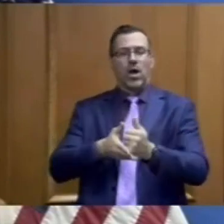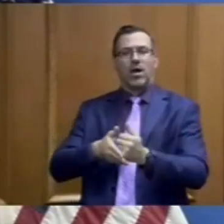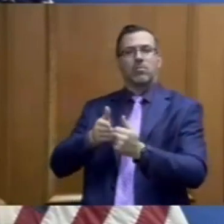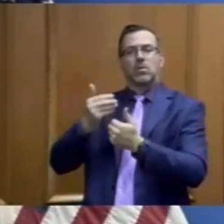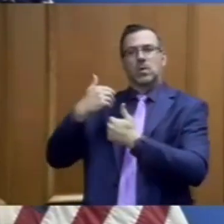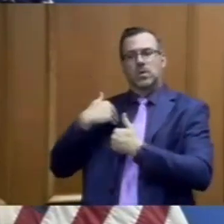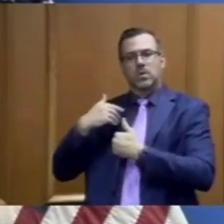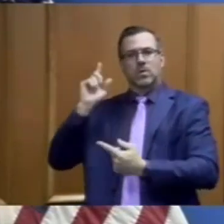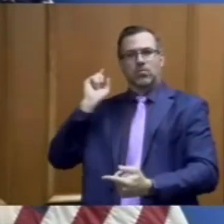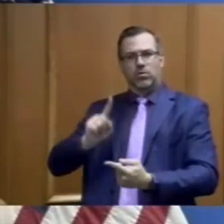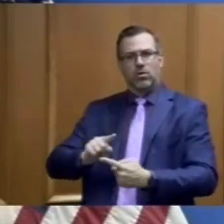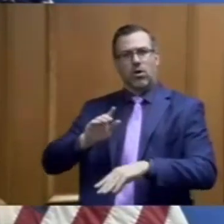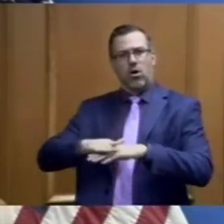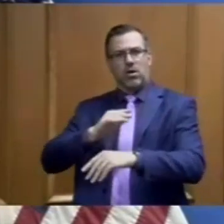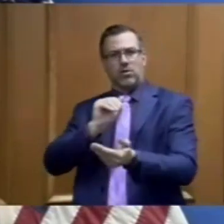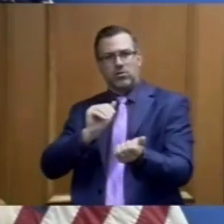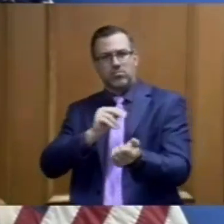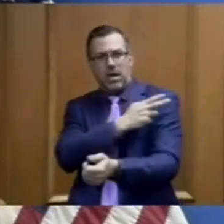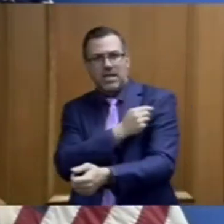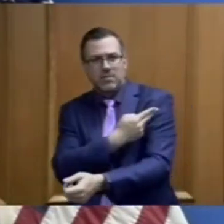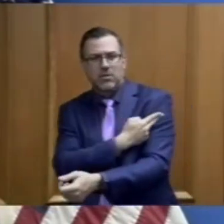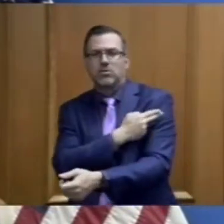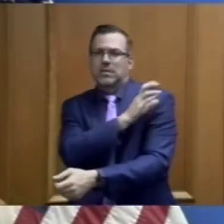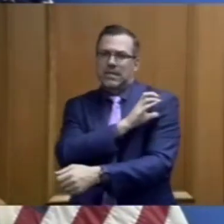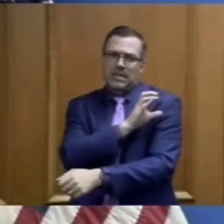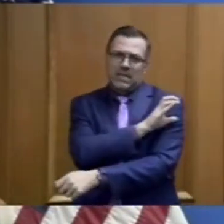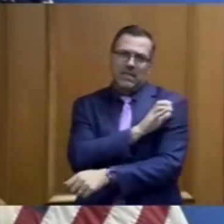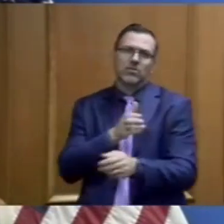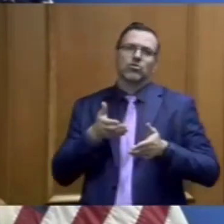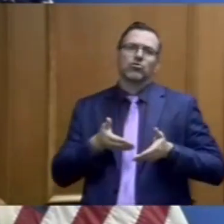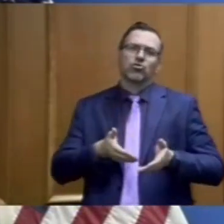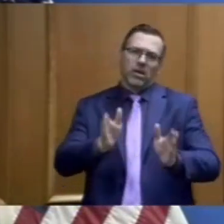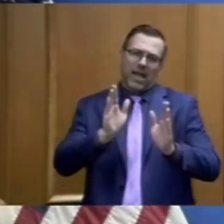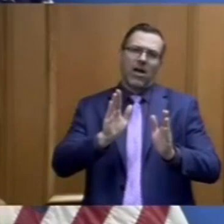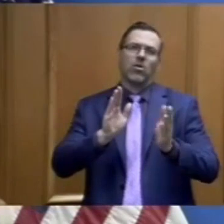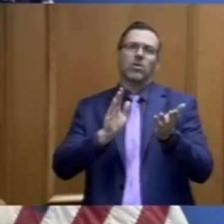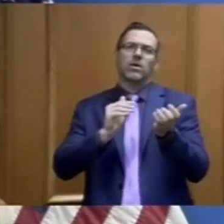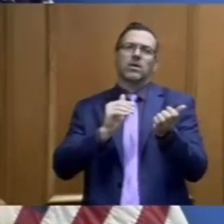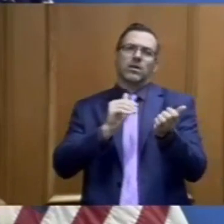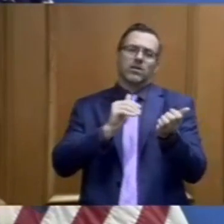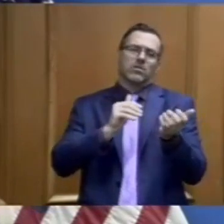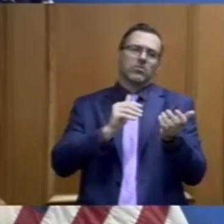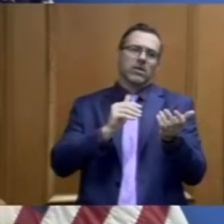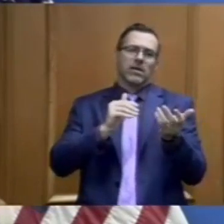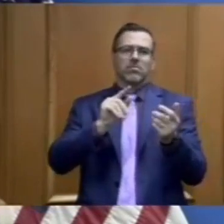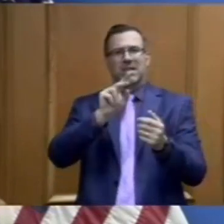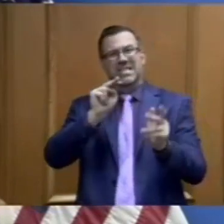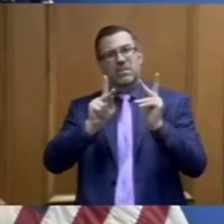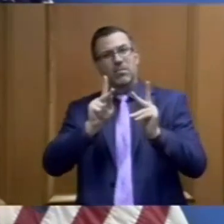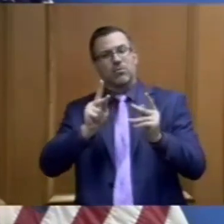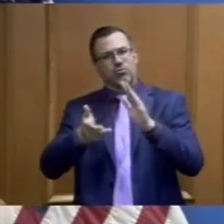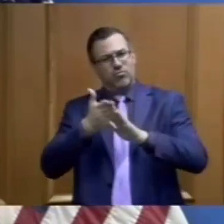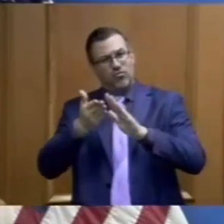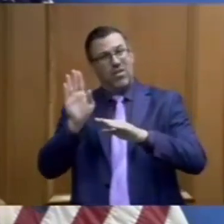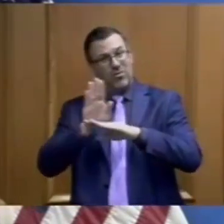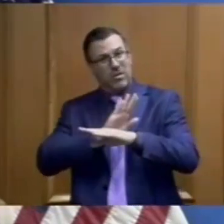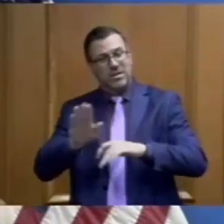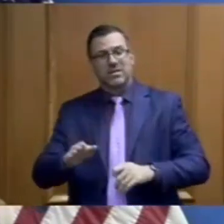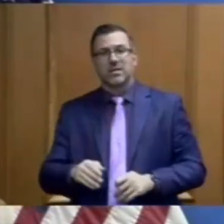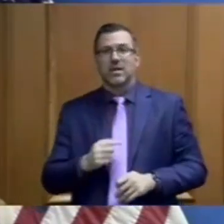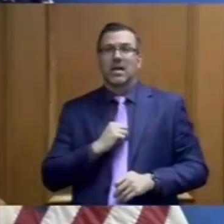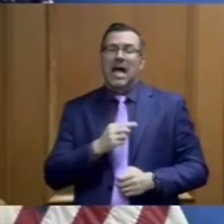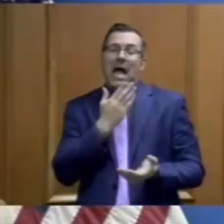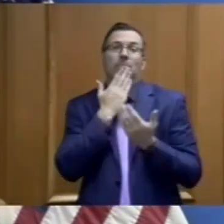care of it, and allow Tennesseans to operate and run their businesses at the same time. That's the goal. And I'm grateful that